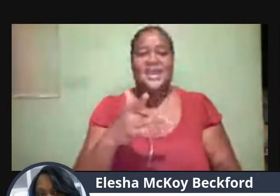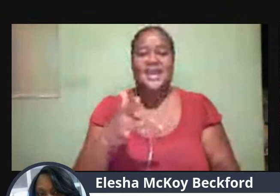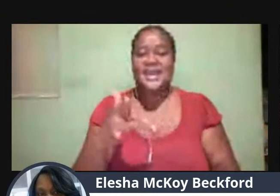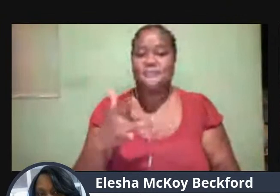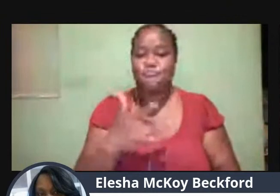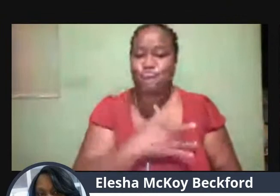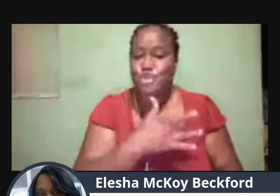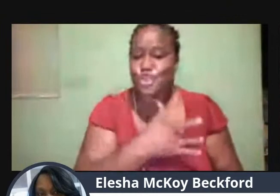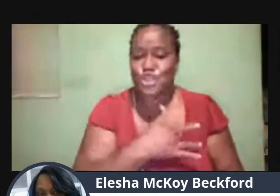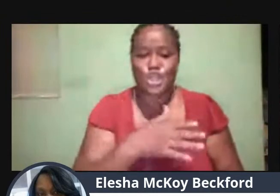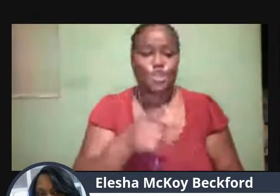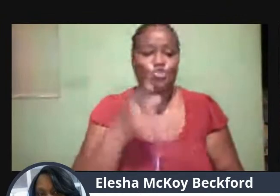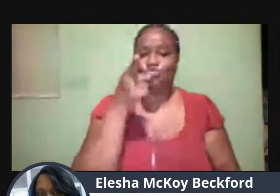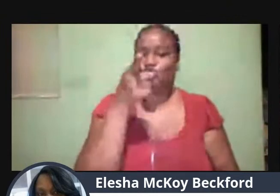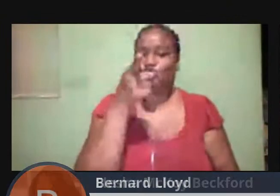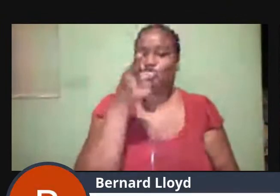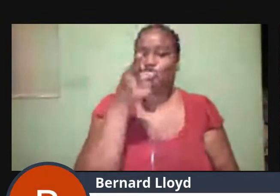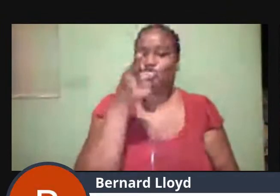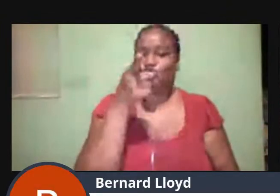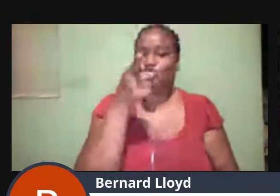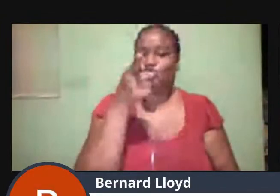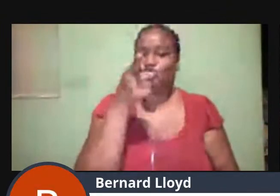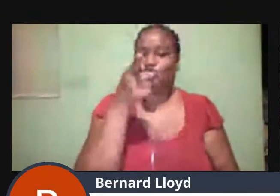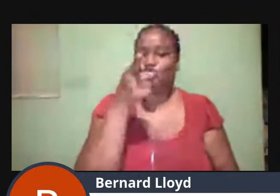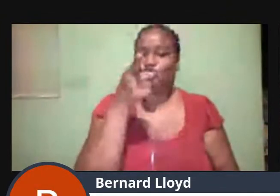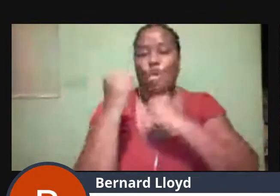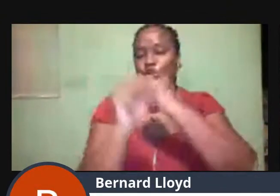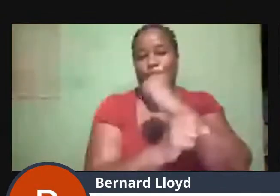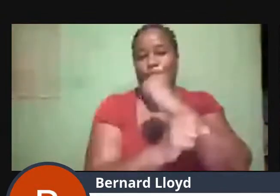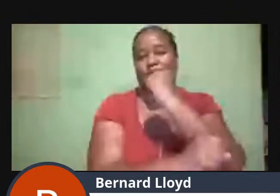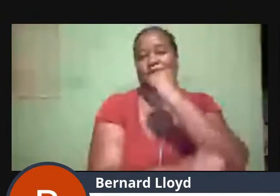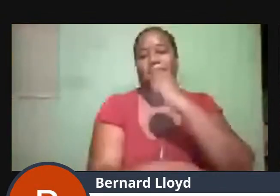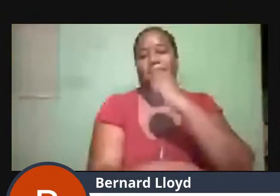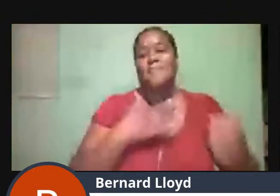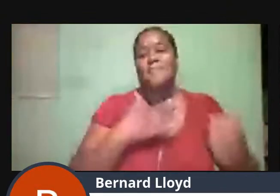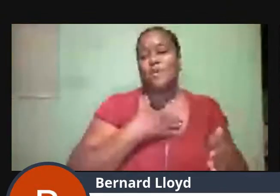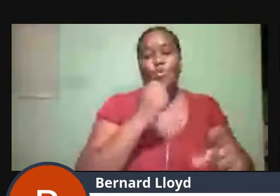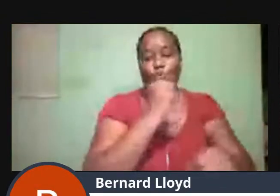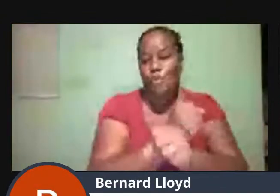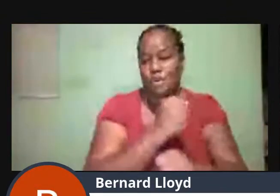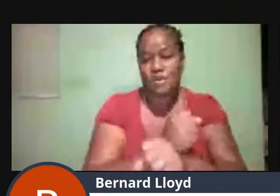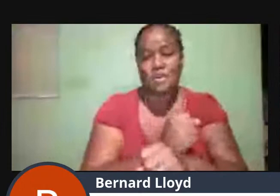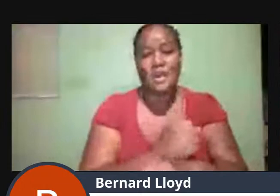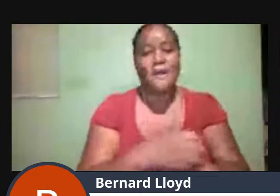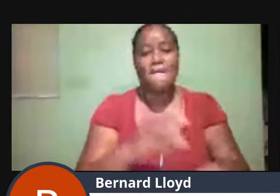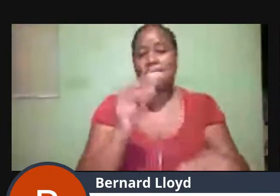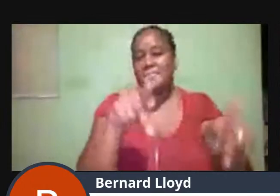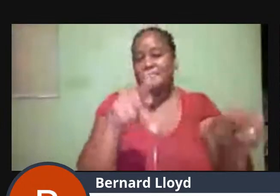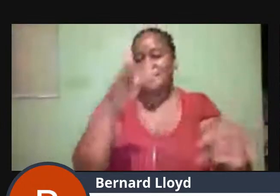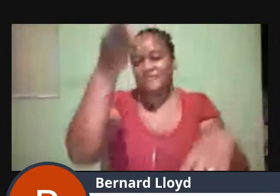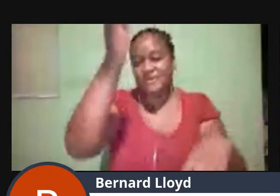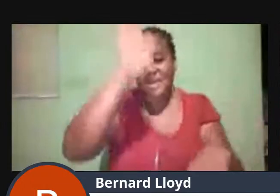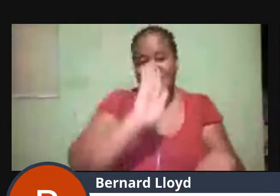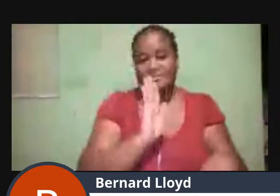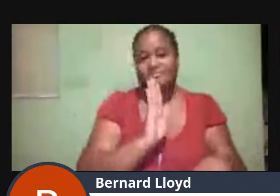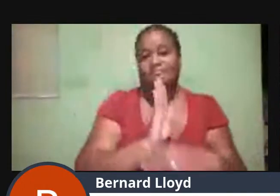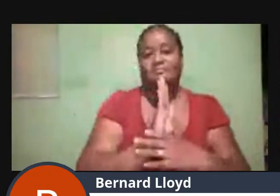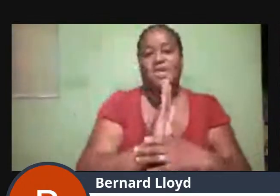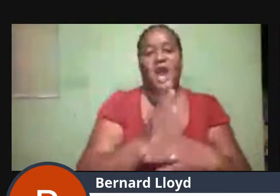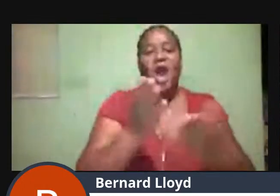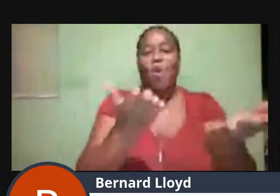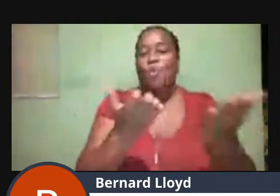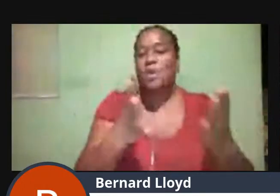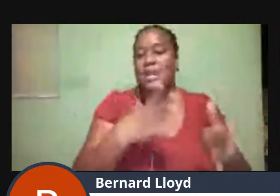support In my ministry Well, saints of God I would like to just pray